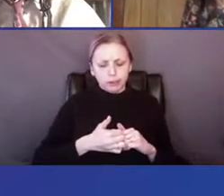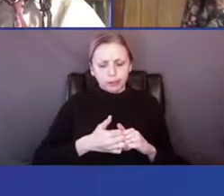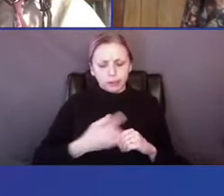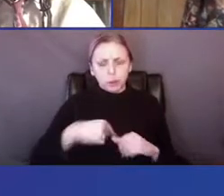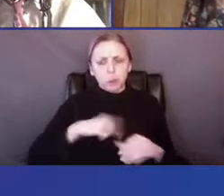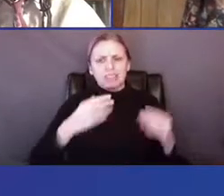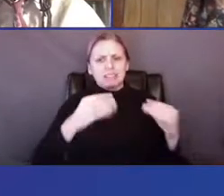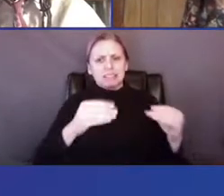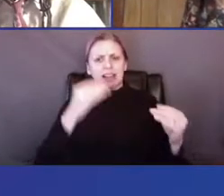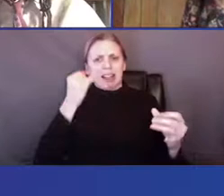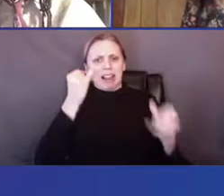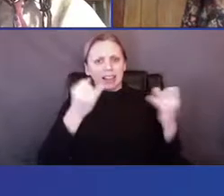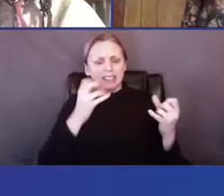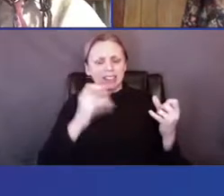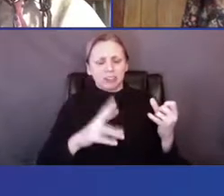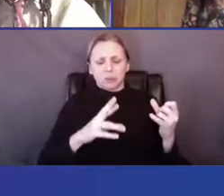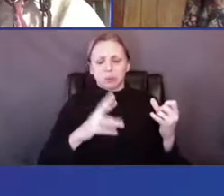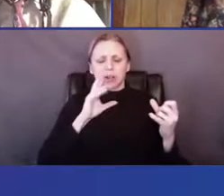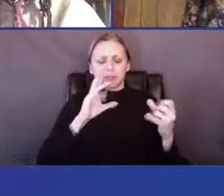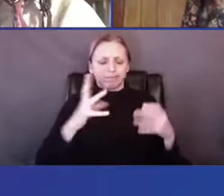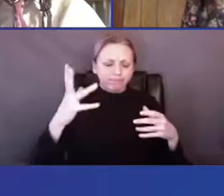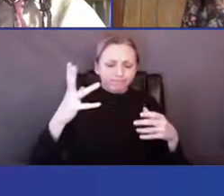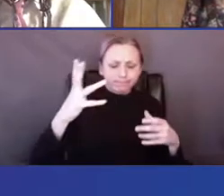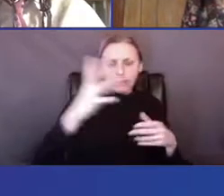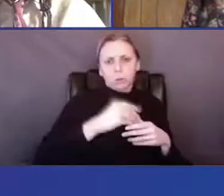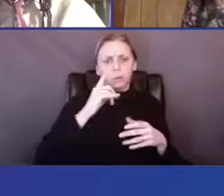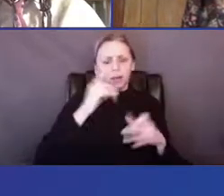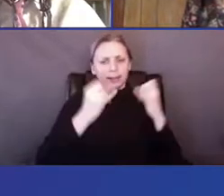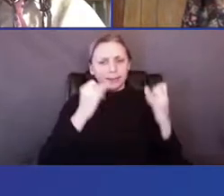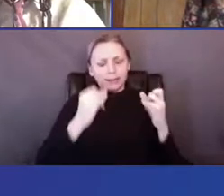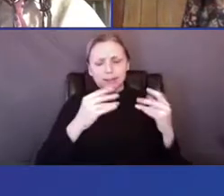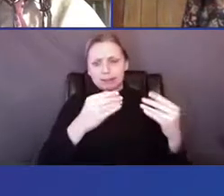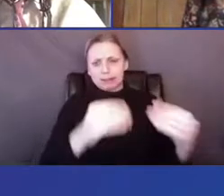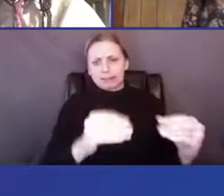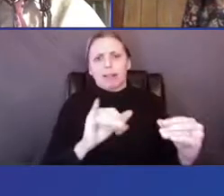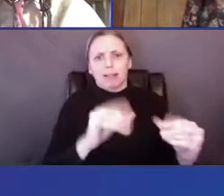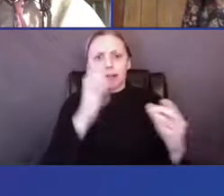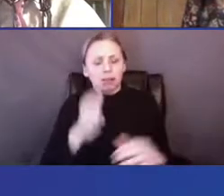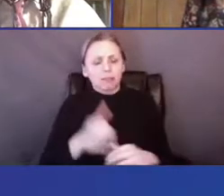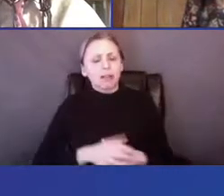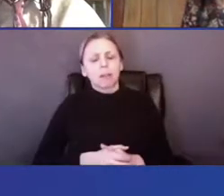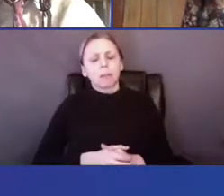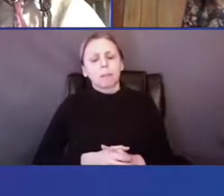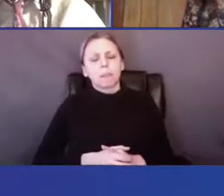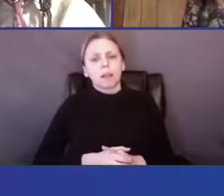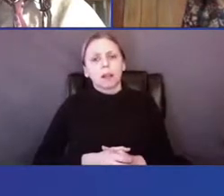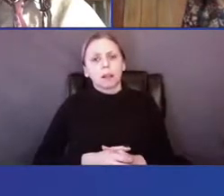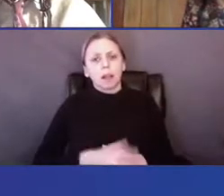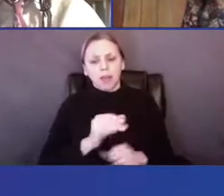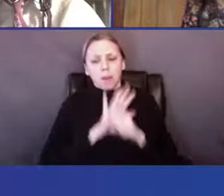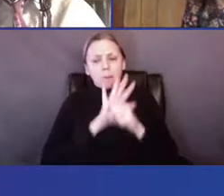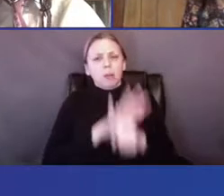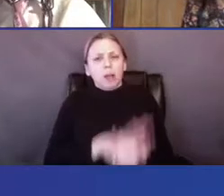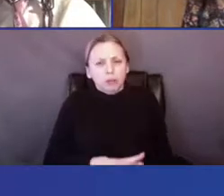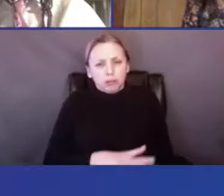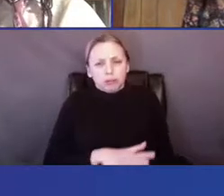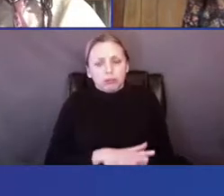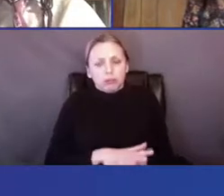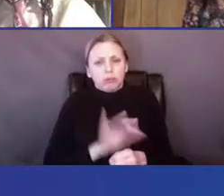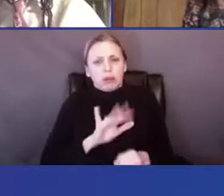of, you know, assimilation and, and the commercial and the pressure, um,